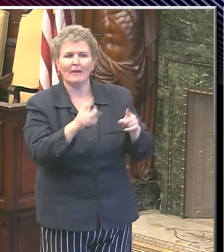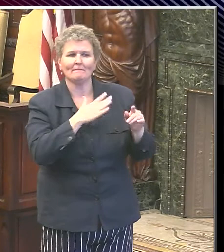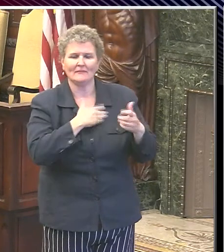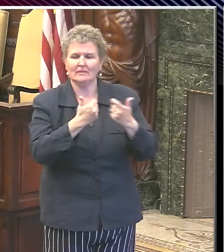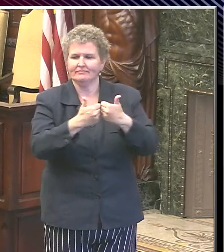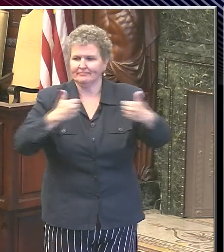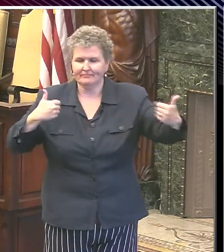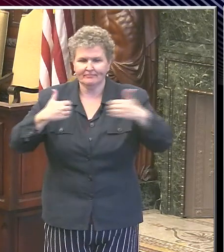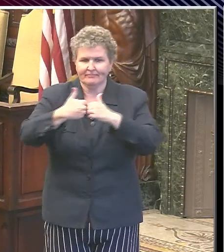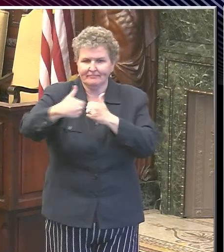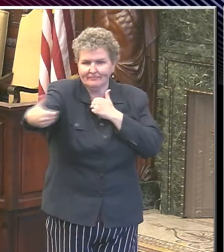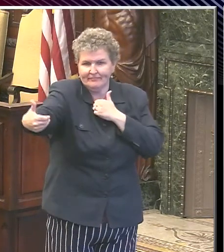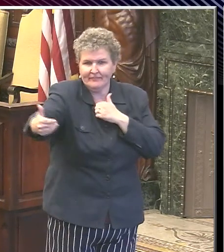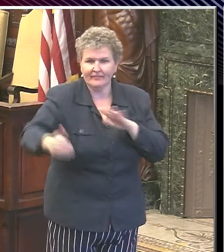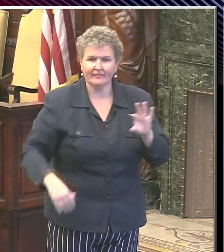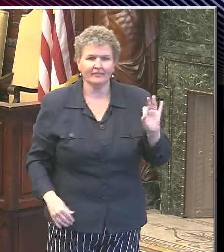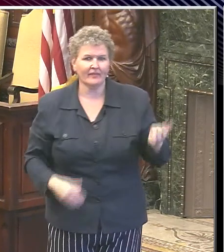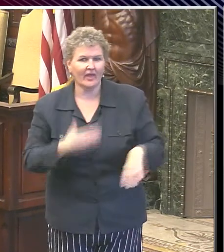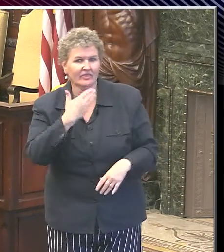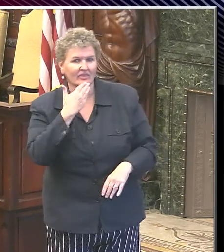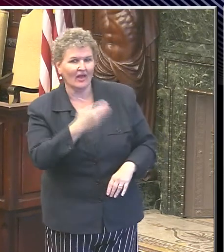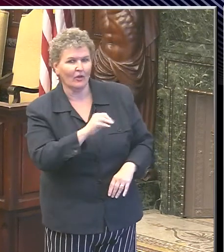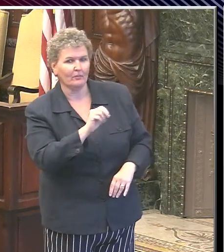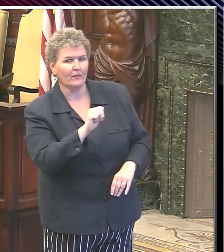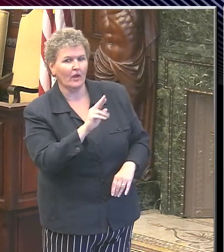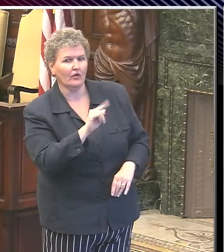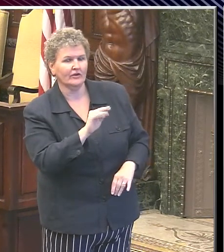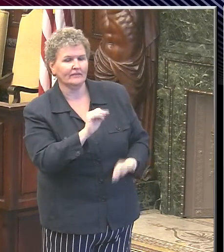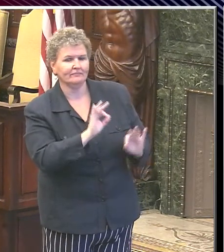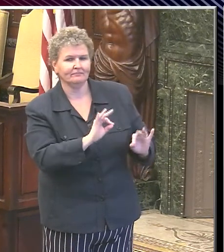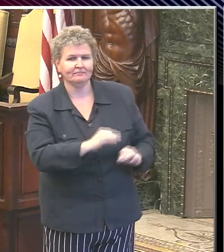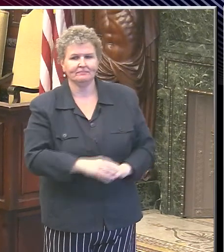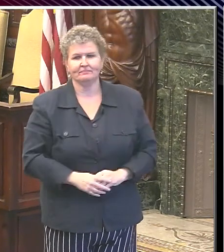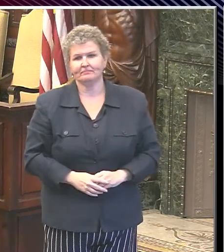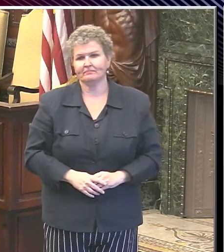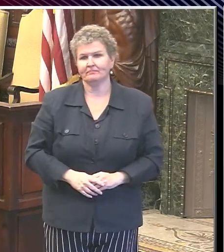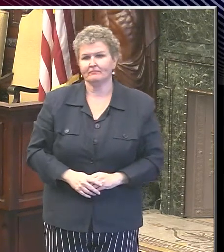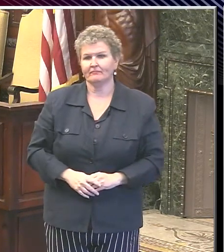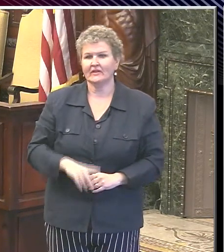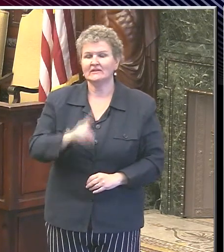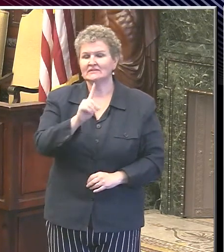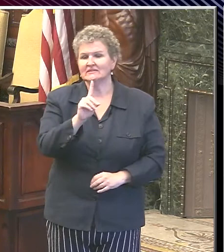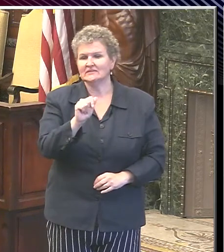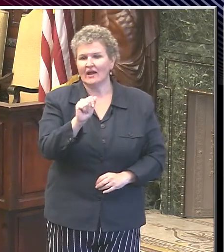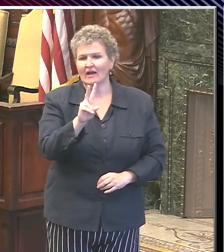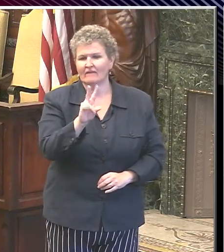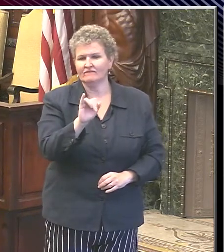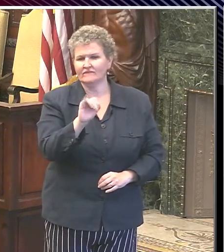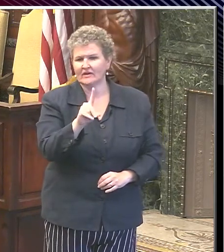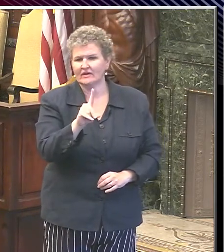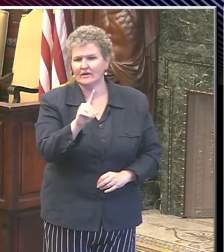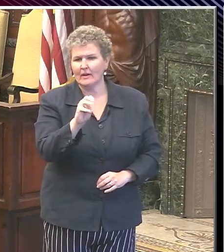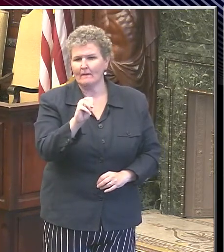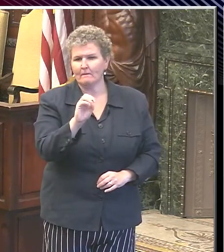Thanks, Martin. We're going to go now to David Melendria with Philly Sports Network.